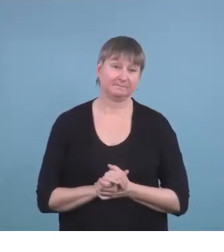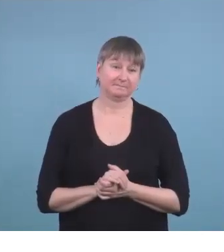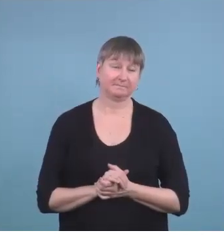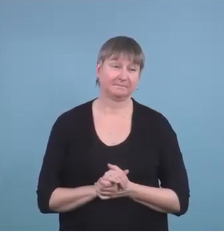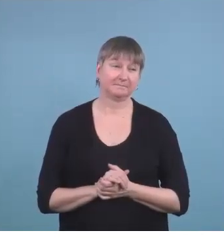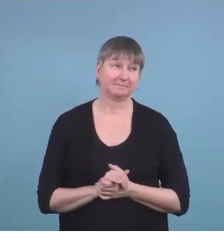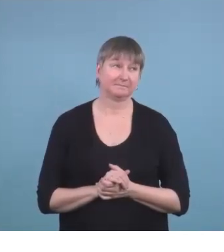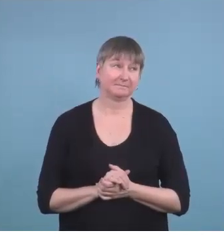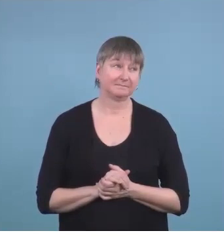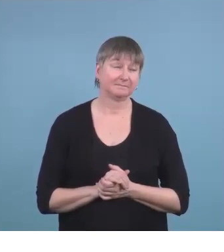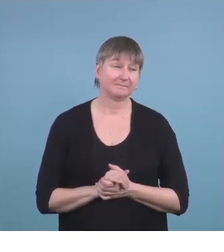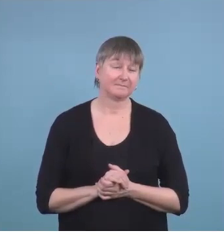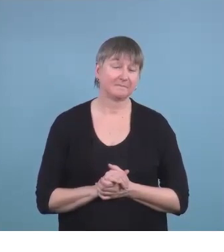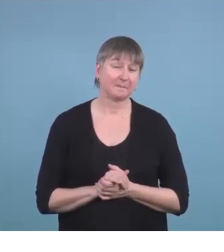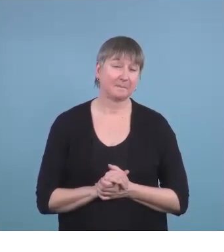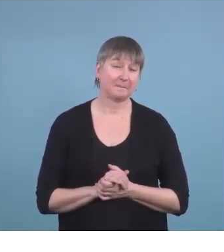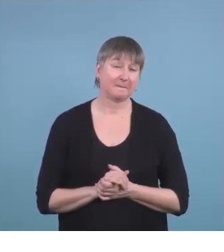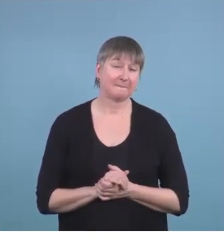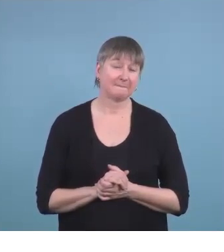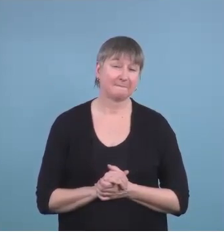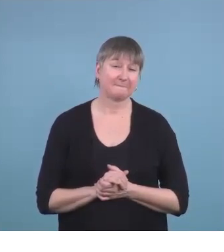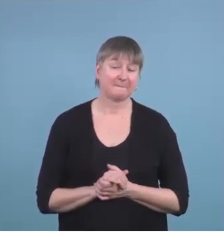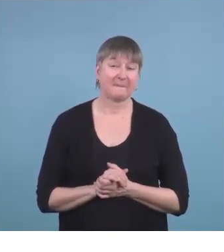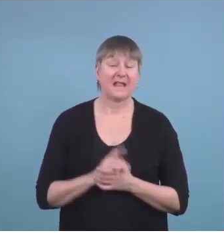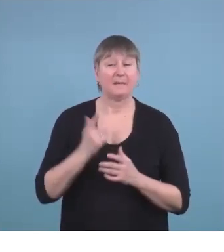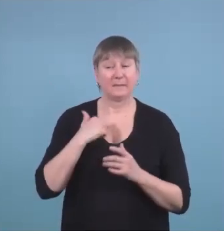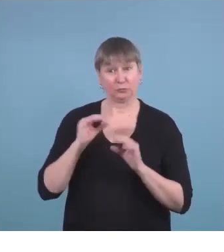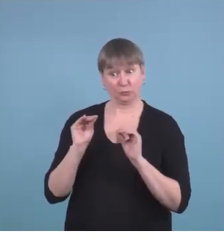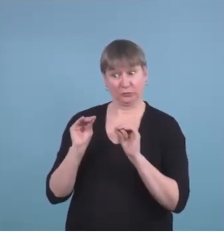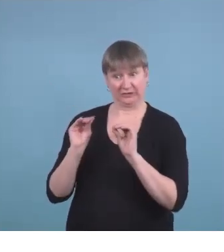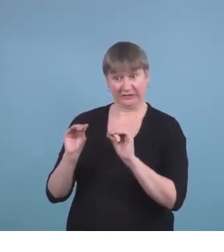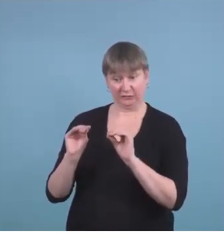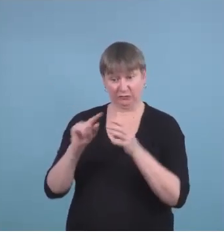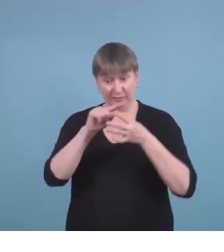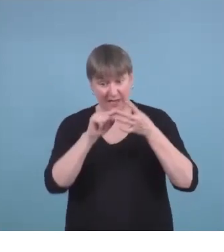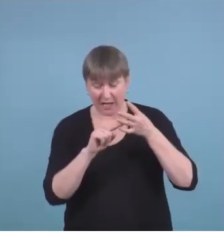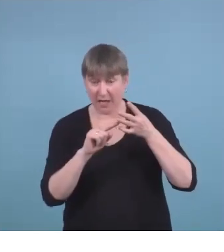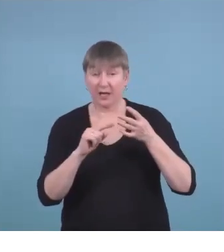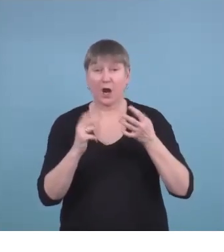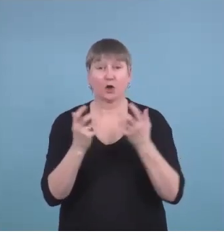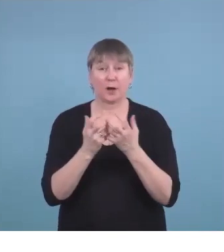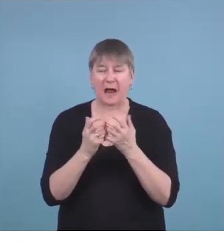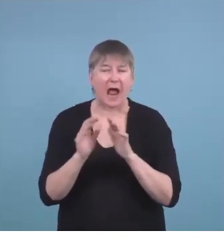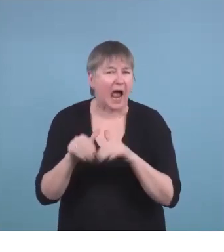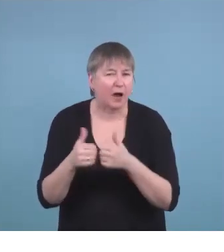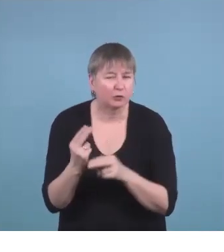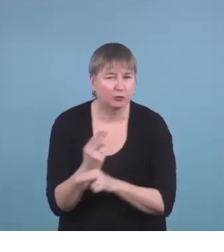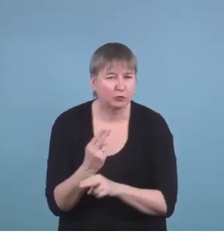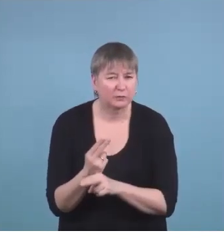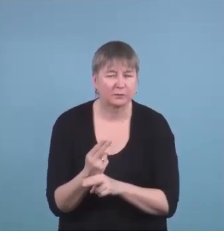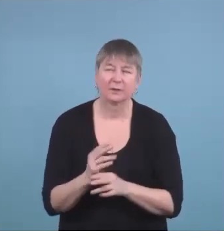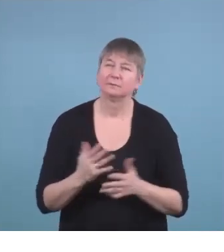But in teaching them how to use their accommodations you can't have an accommodation